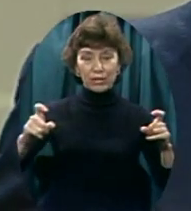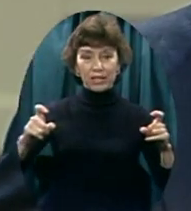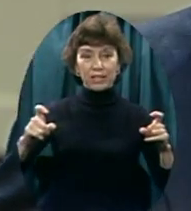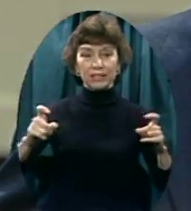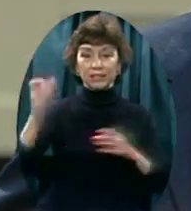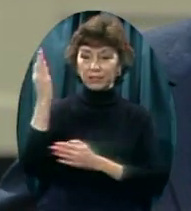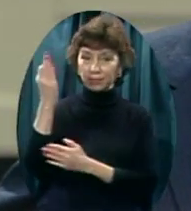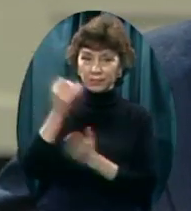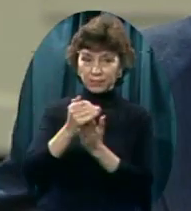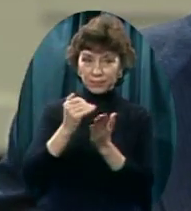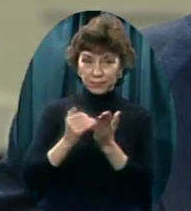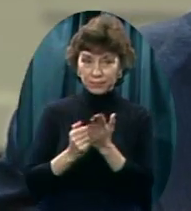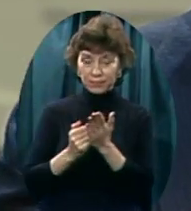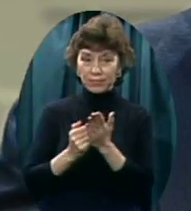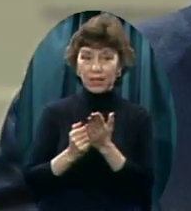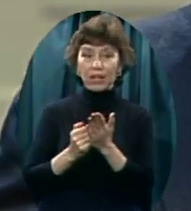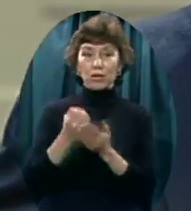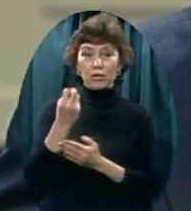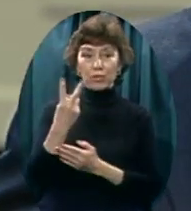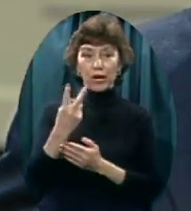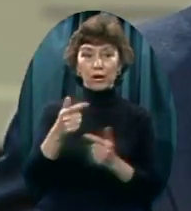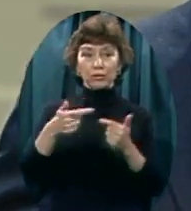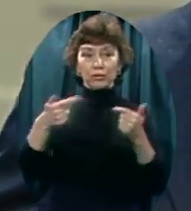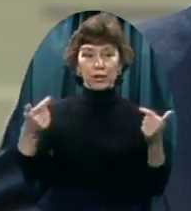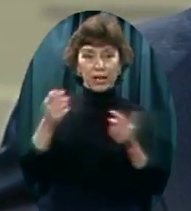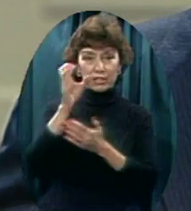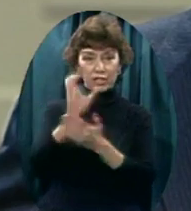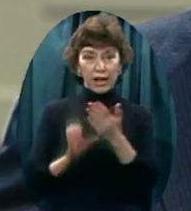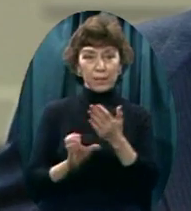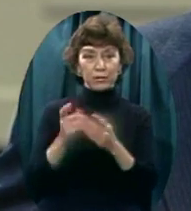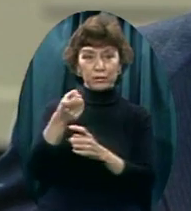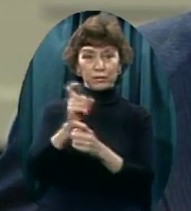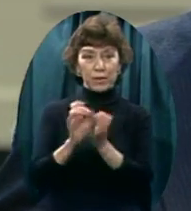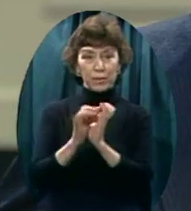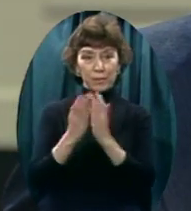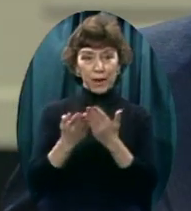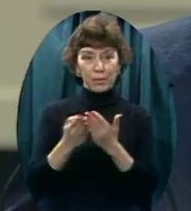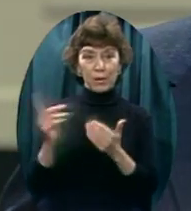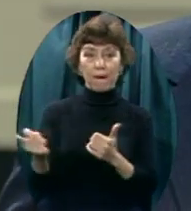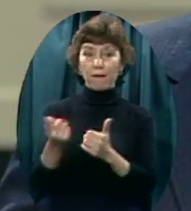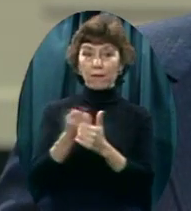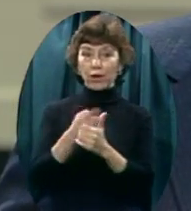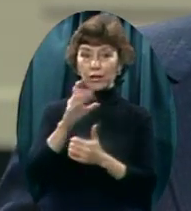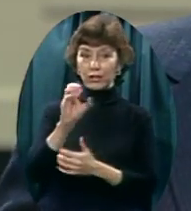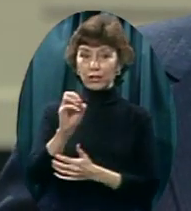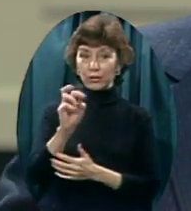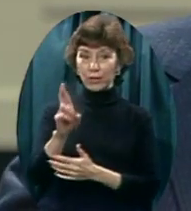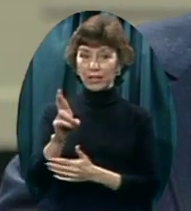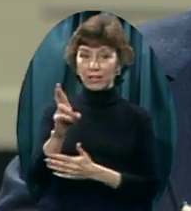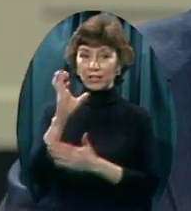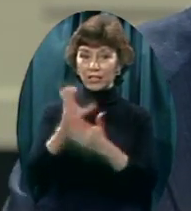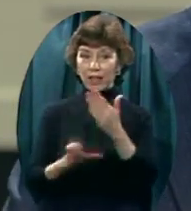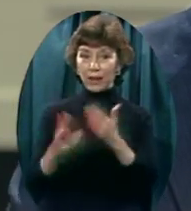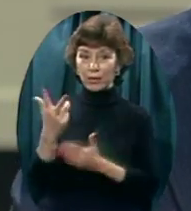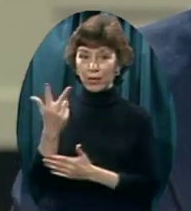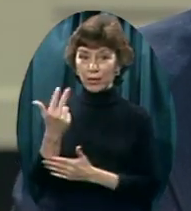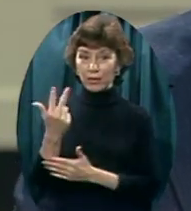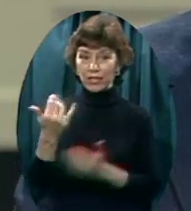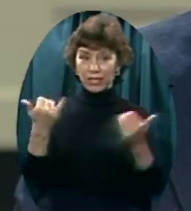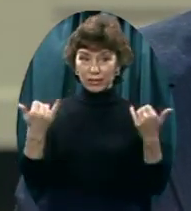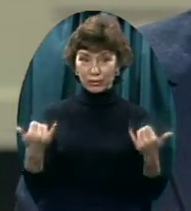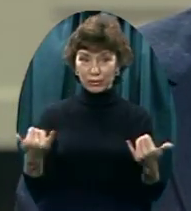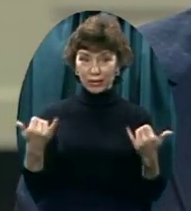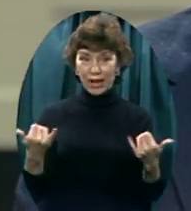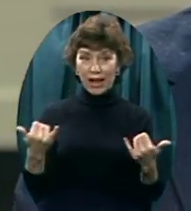messages on 12 chapters. So have your Bible open to 1 Corinthians 13 for our message today.